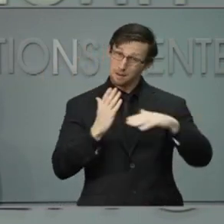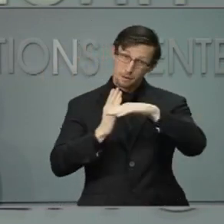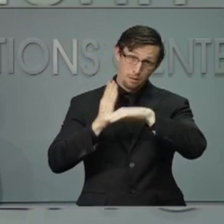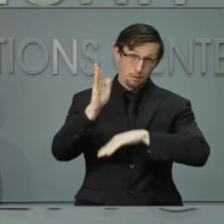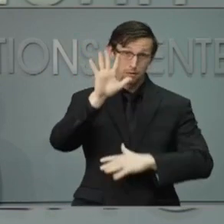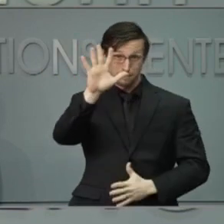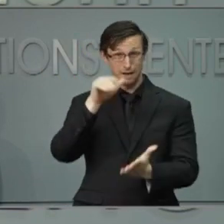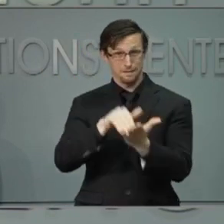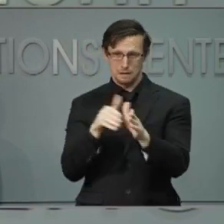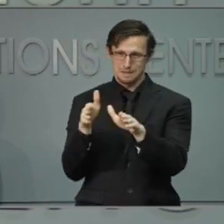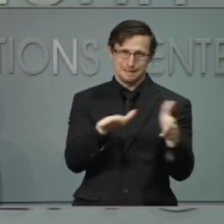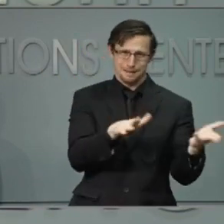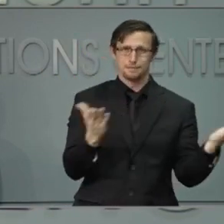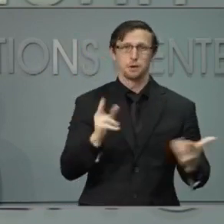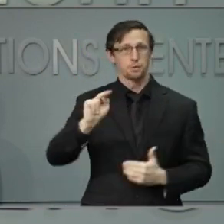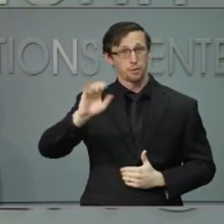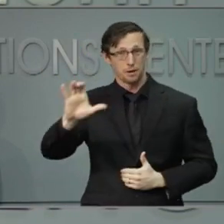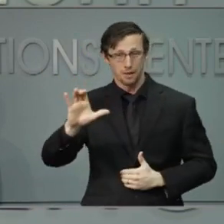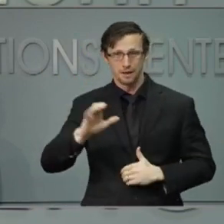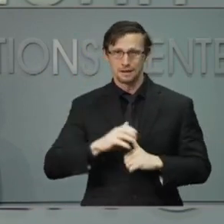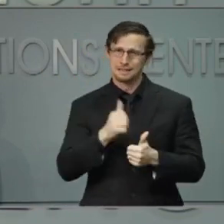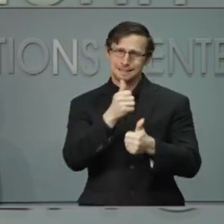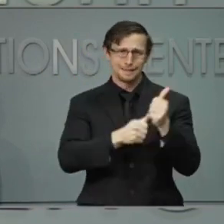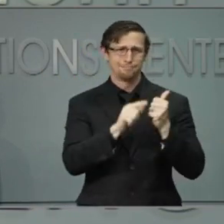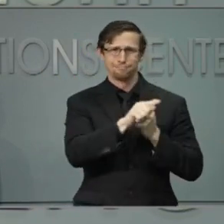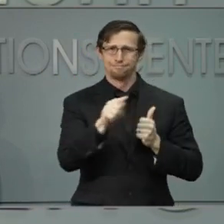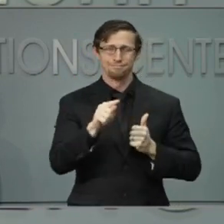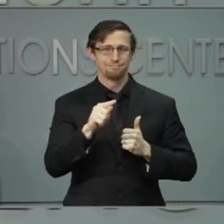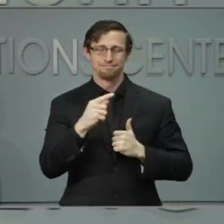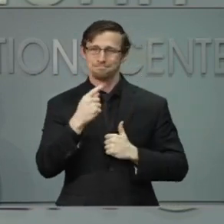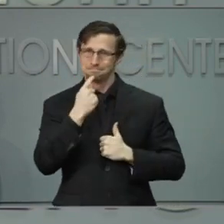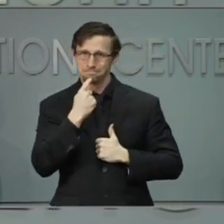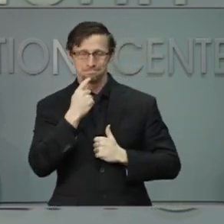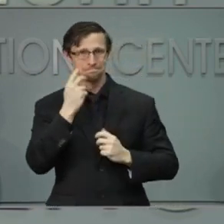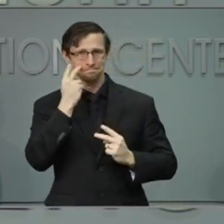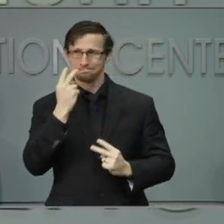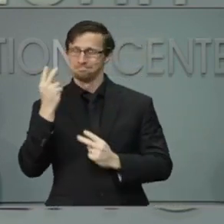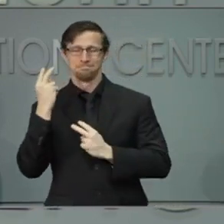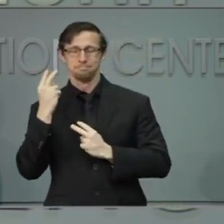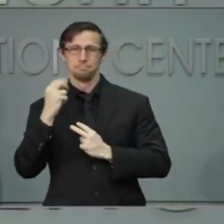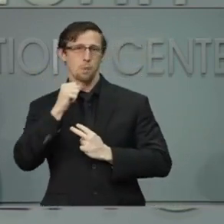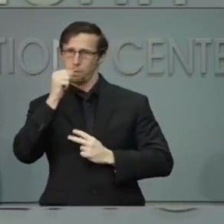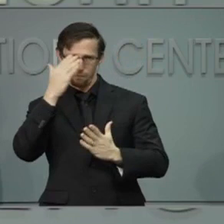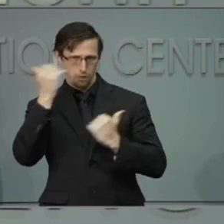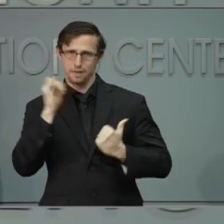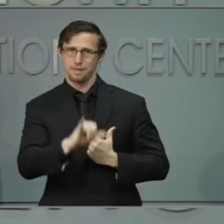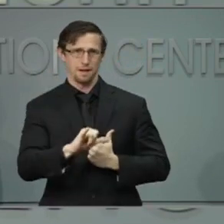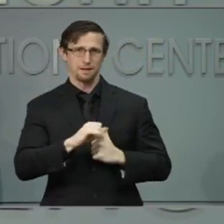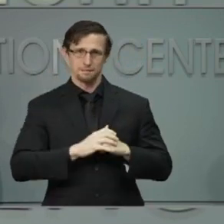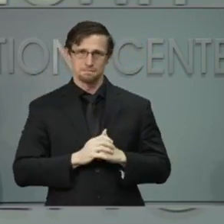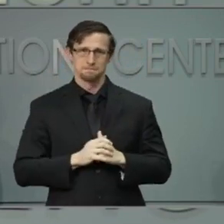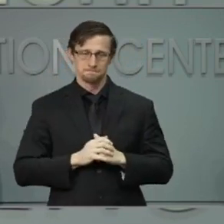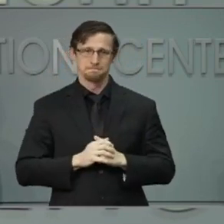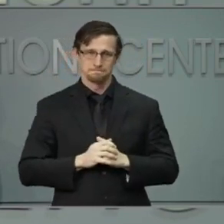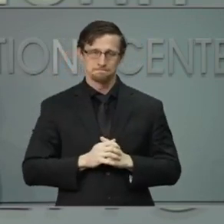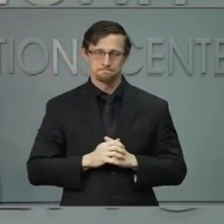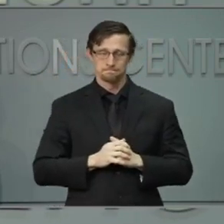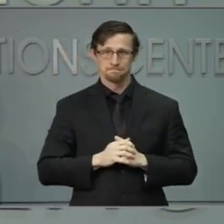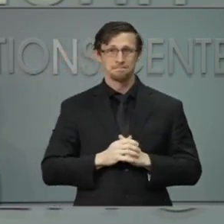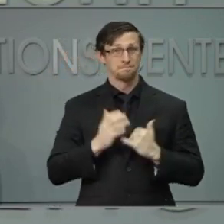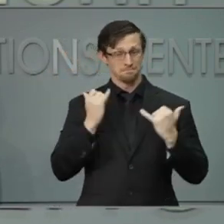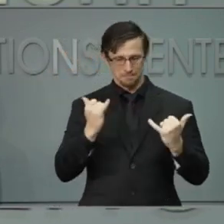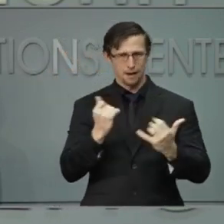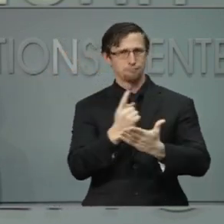-19. We hold each of them in our memories. They will not be forgotten. This Thanksgiving